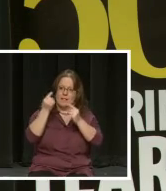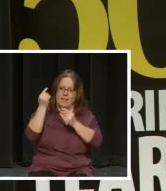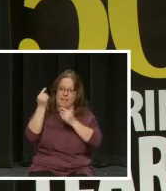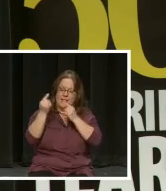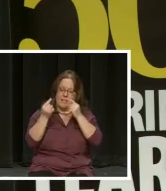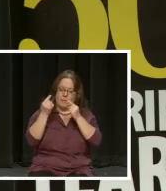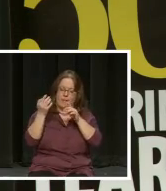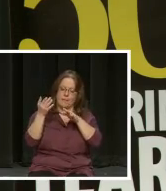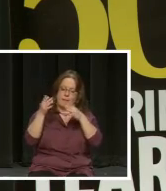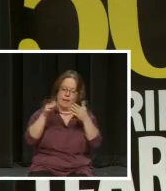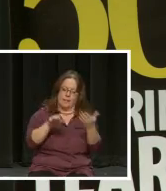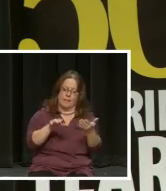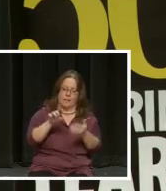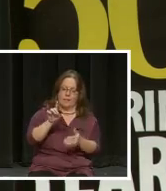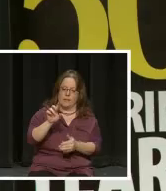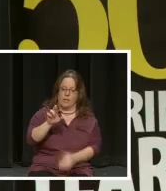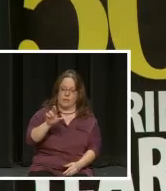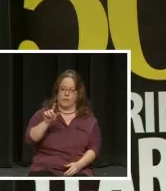Dr. Tom Florestano.